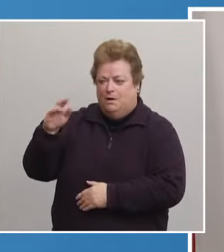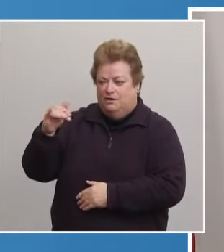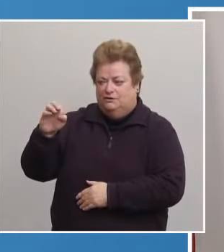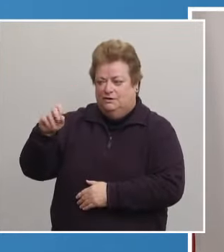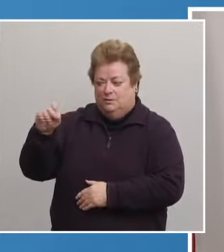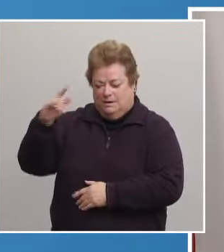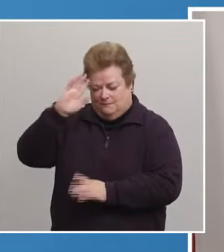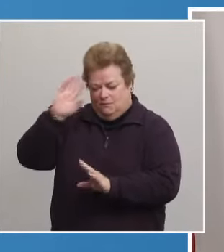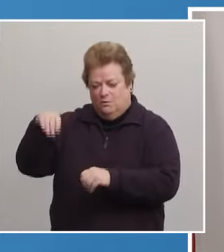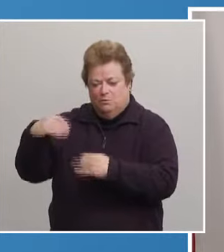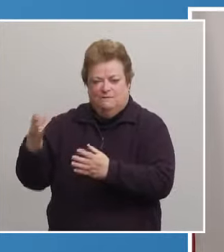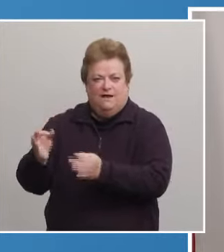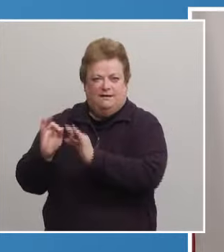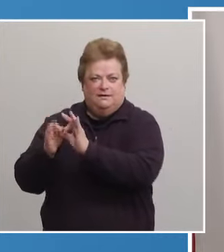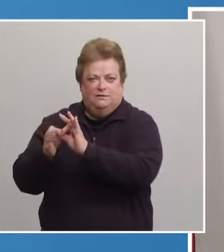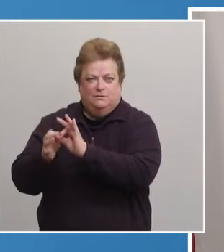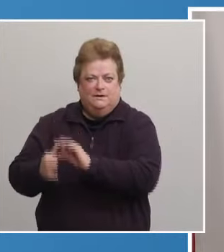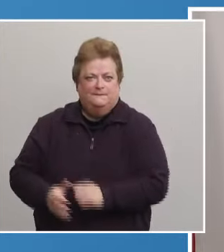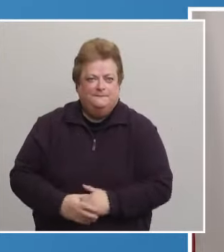providing interpretation.